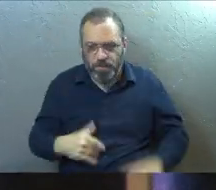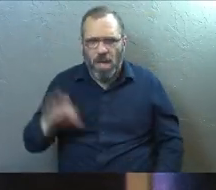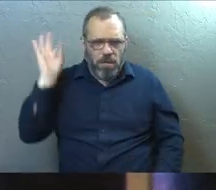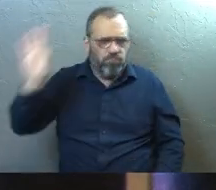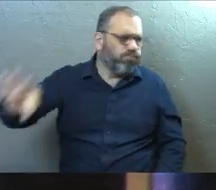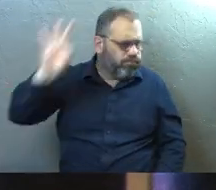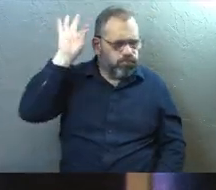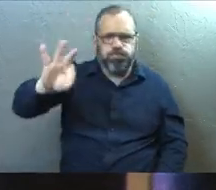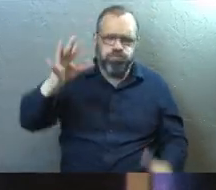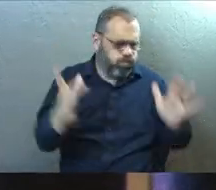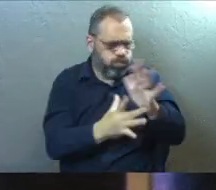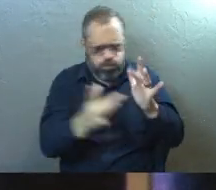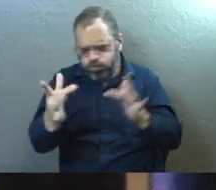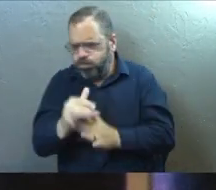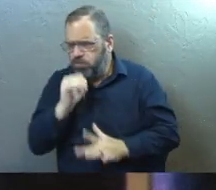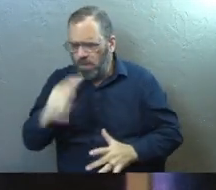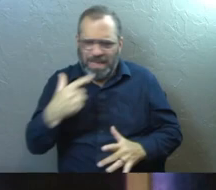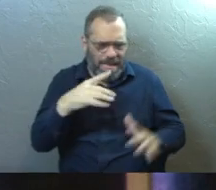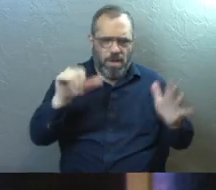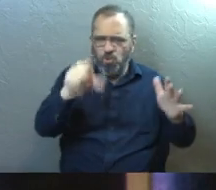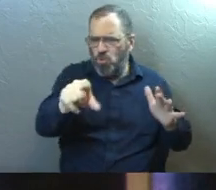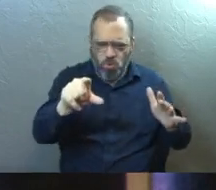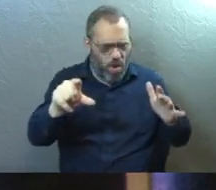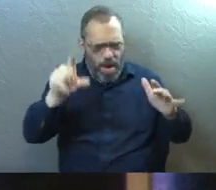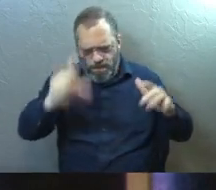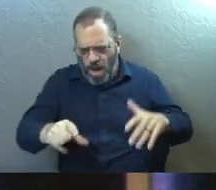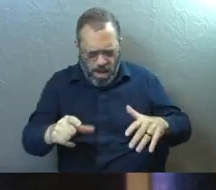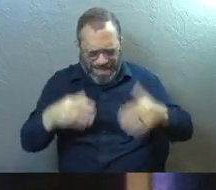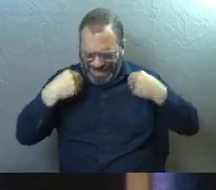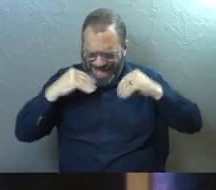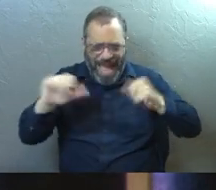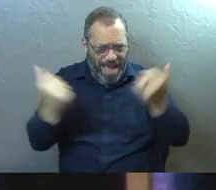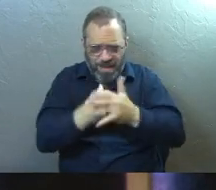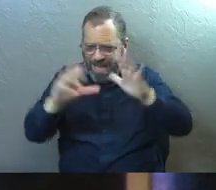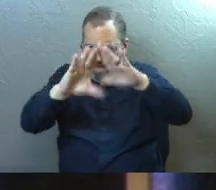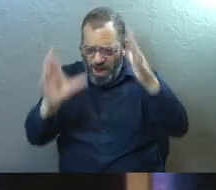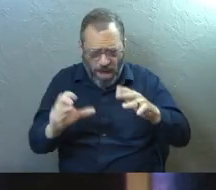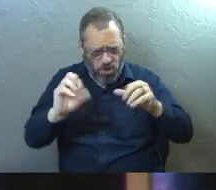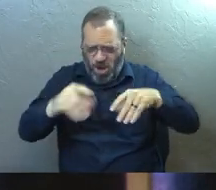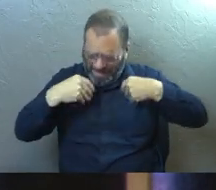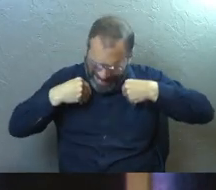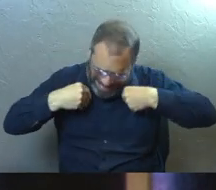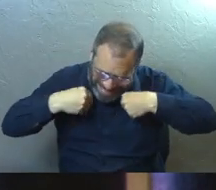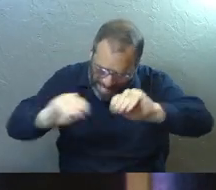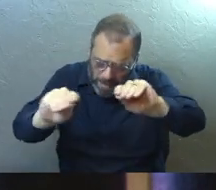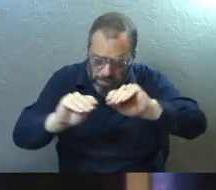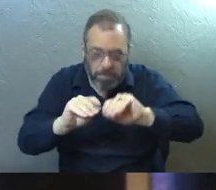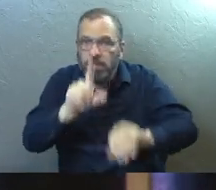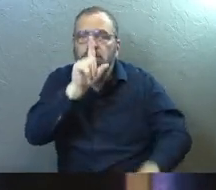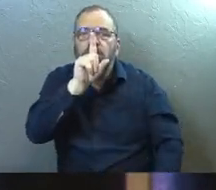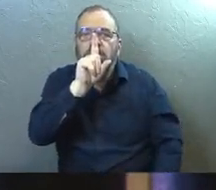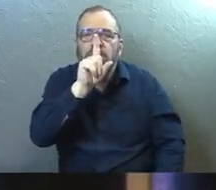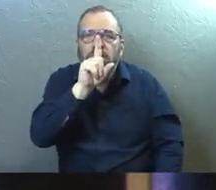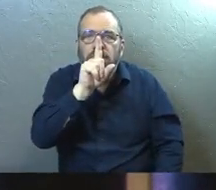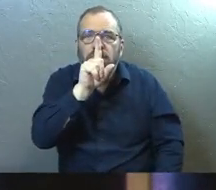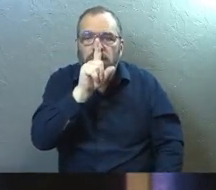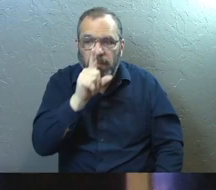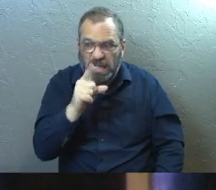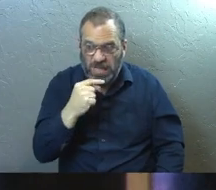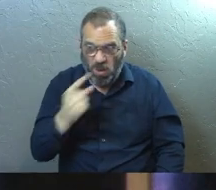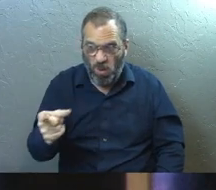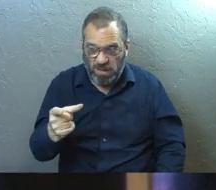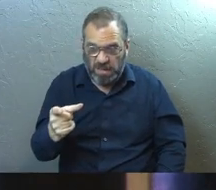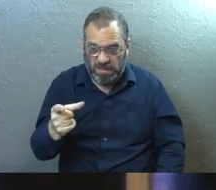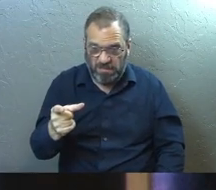will come and preach this and saying, Jesus isn't really saying you have to go and sell your house today. But he told this guy he